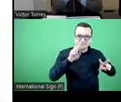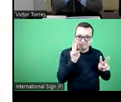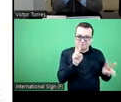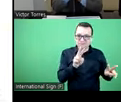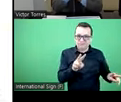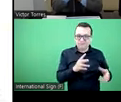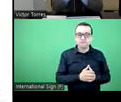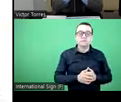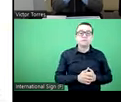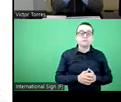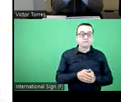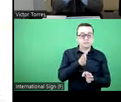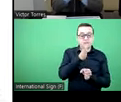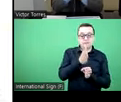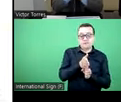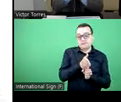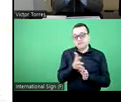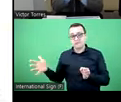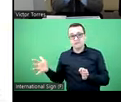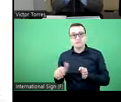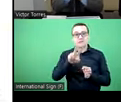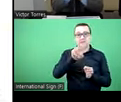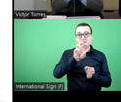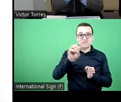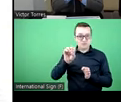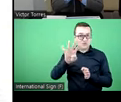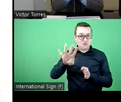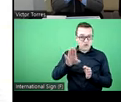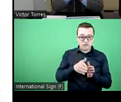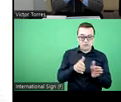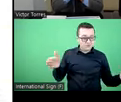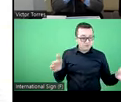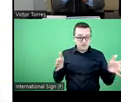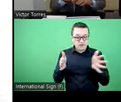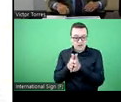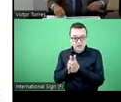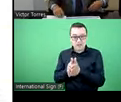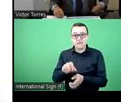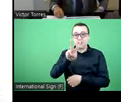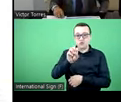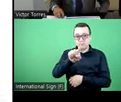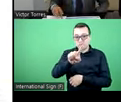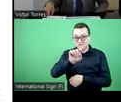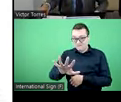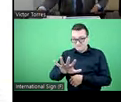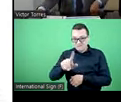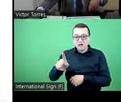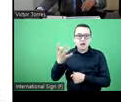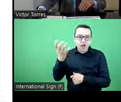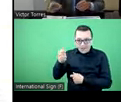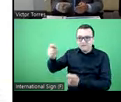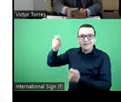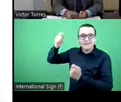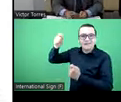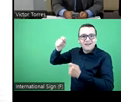And this is the public-private regime. And is well known in the region. And from 2004 to 2015,